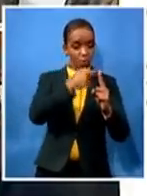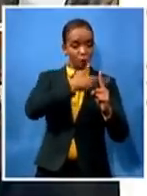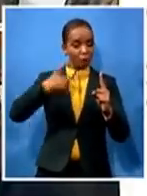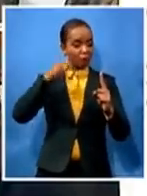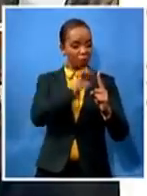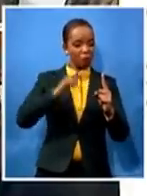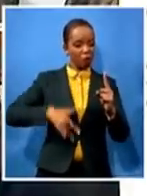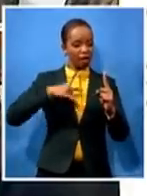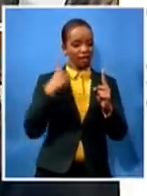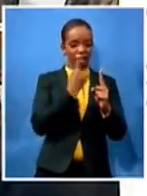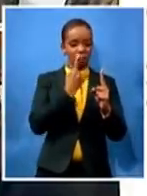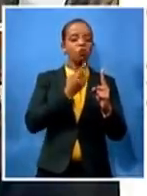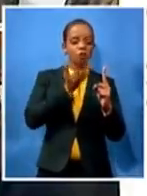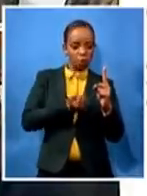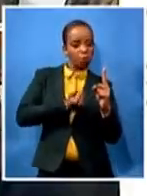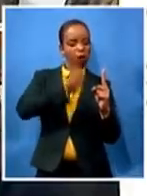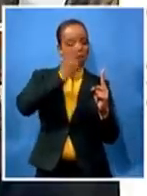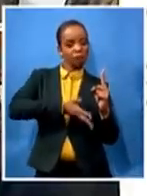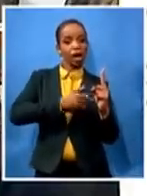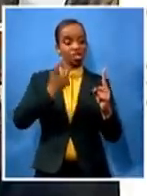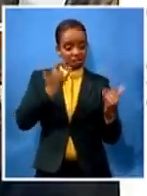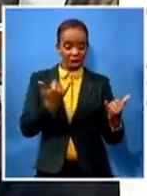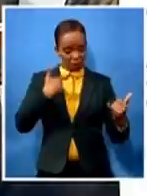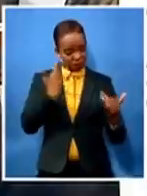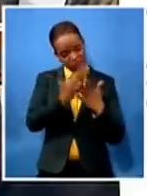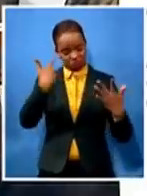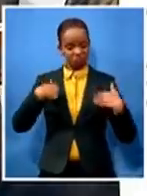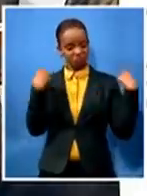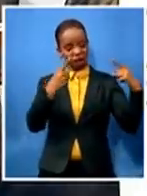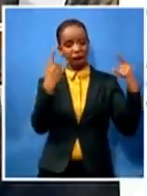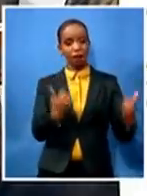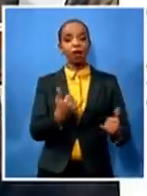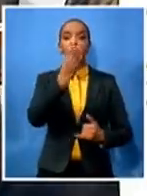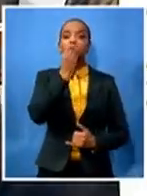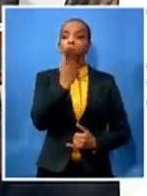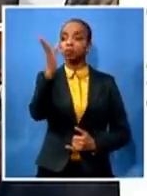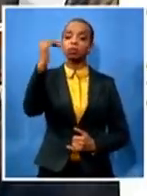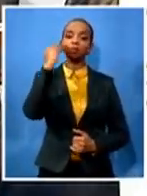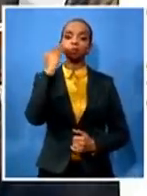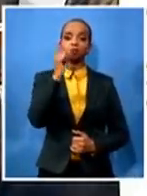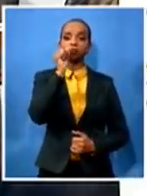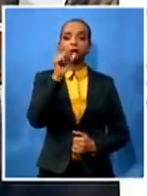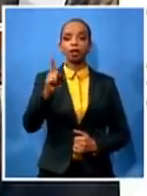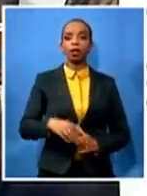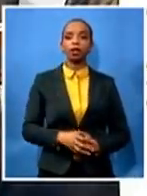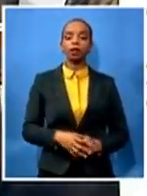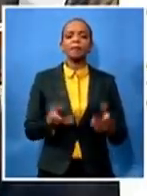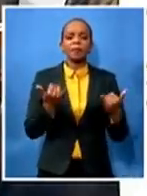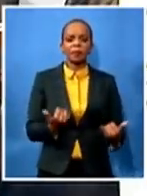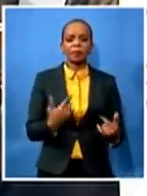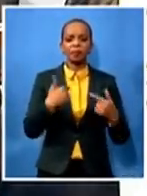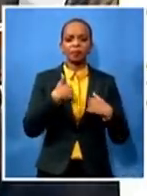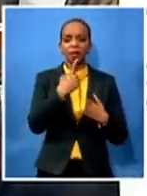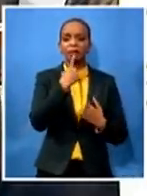come even now and i'm saying this now during this period of the lockdown lockdown and all